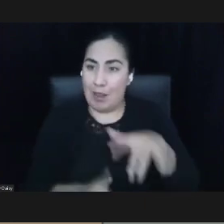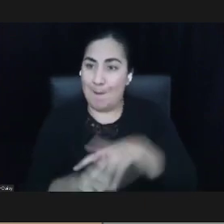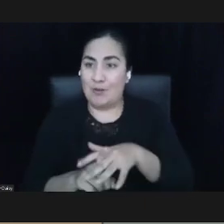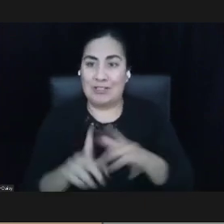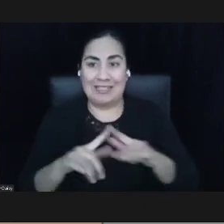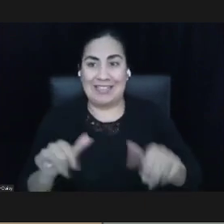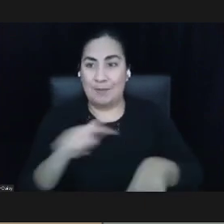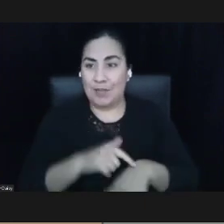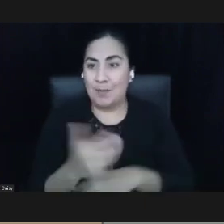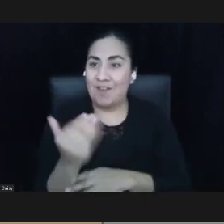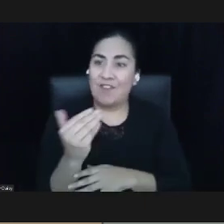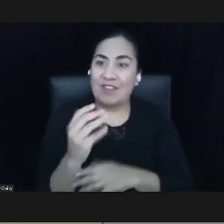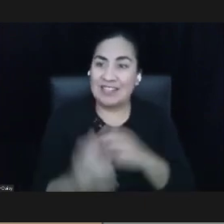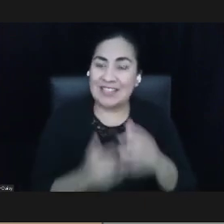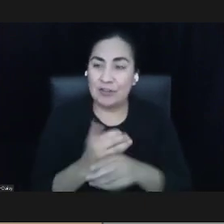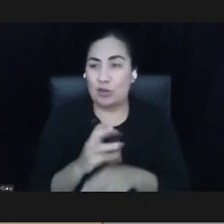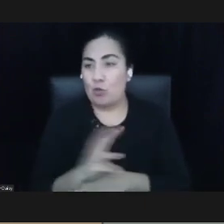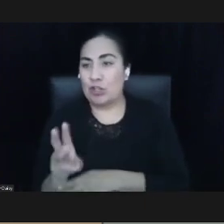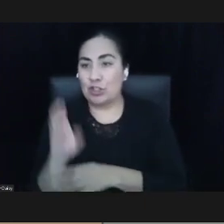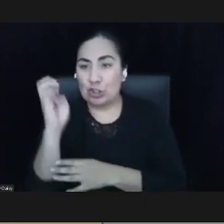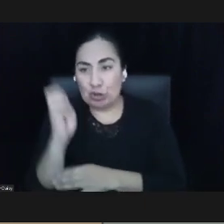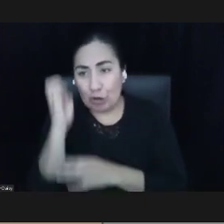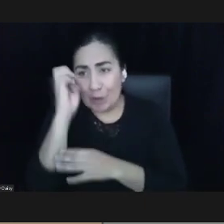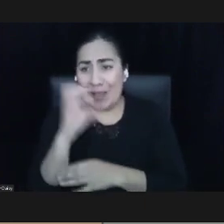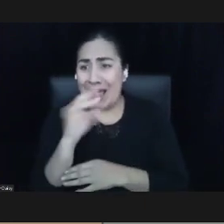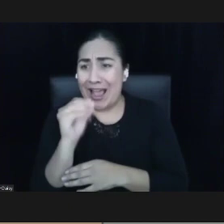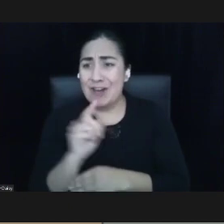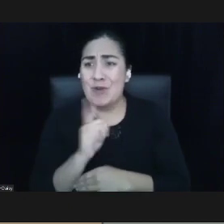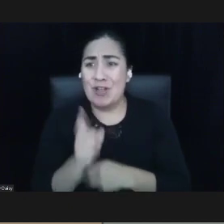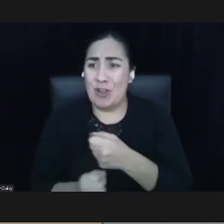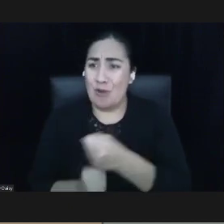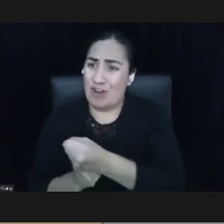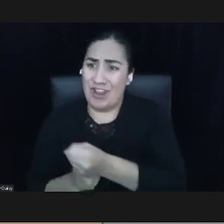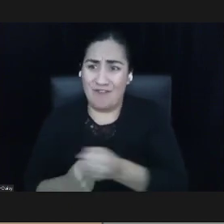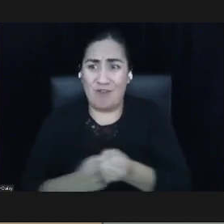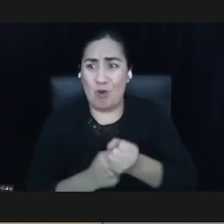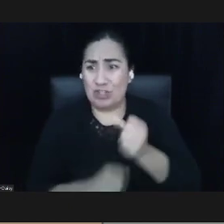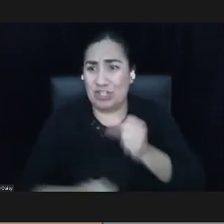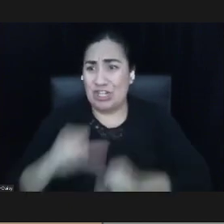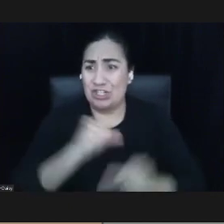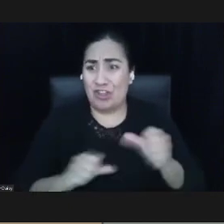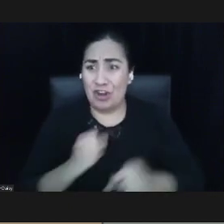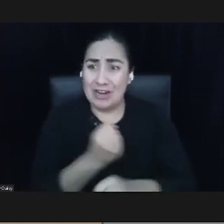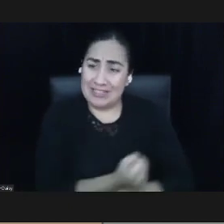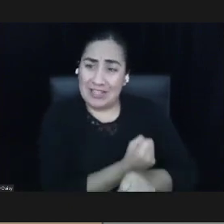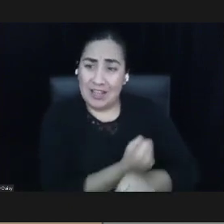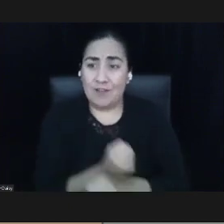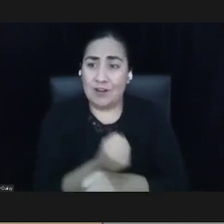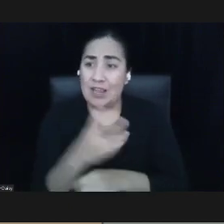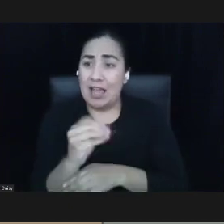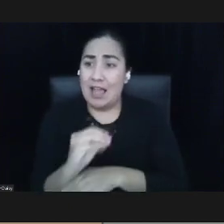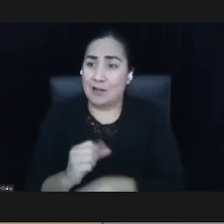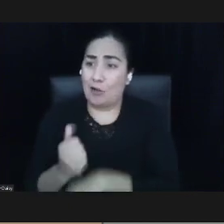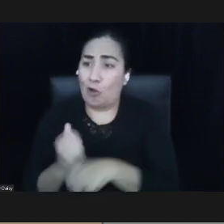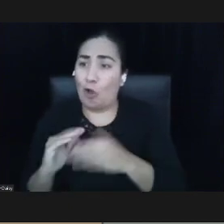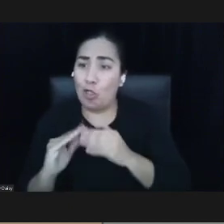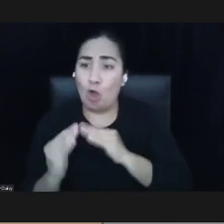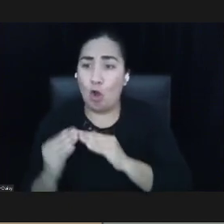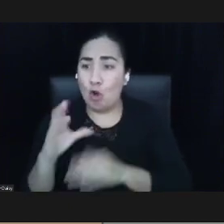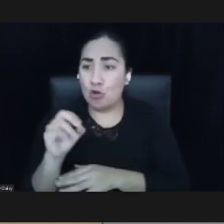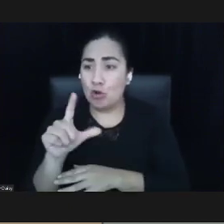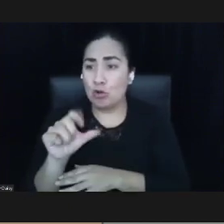century Western Europe, and they've reinforced each other from the beginning. Slavery and colonialism accumulated the wealth that powered